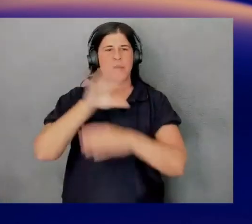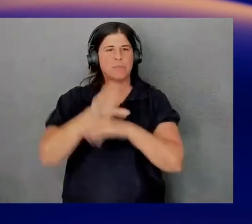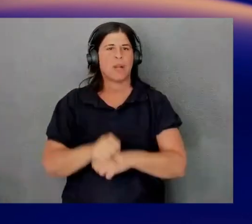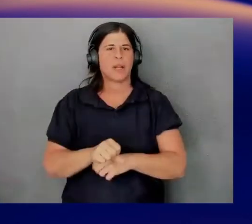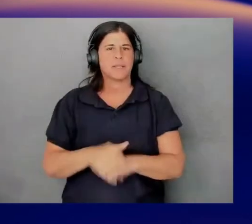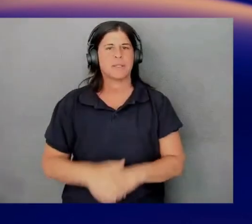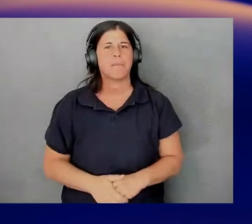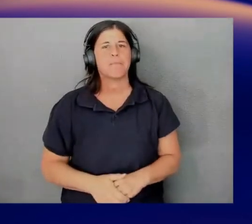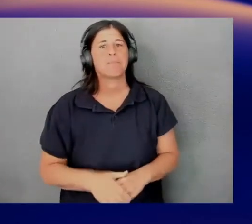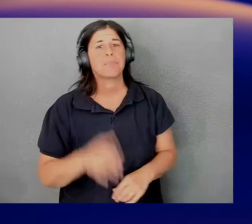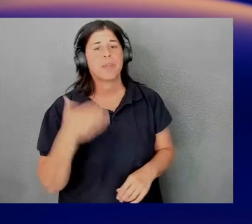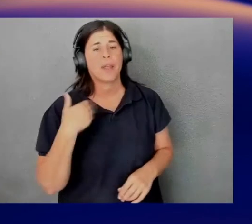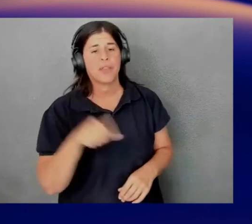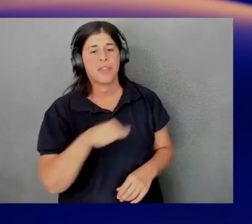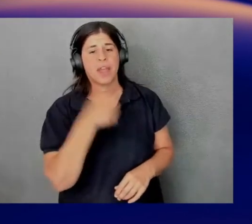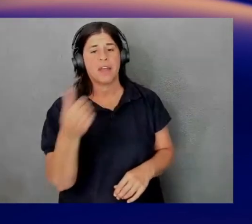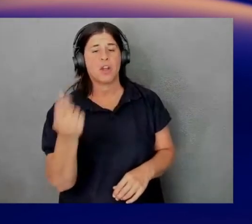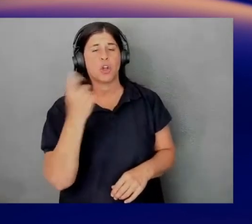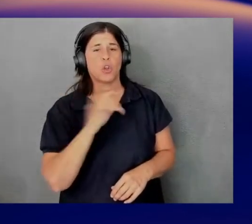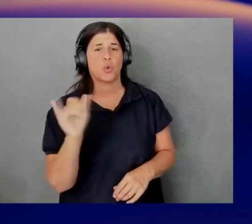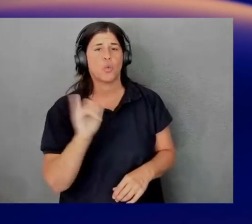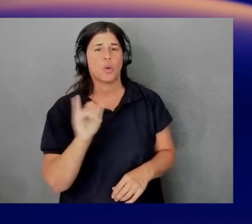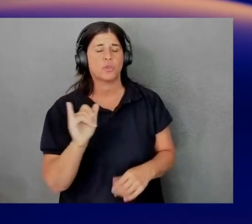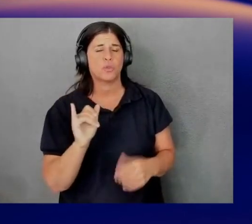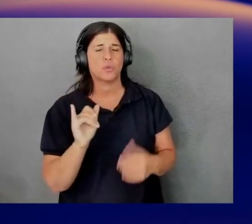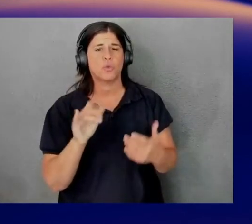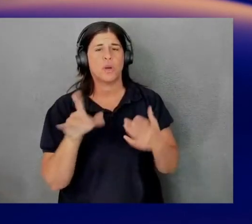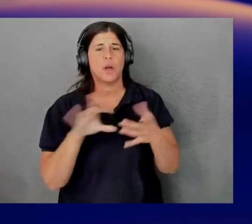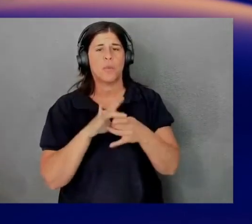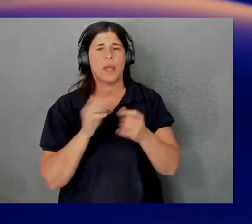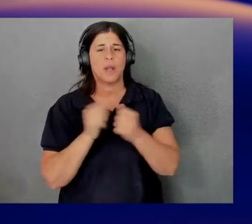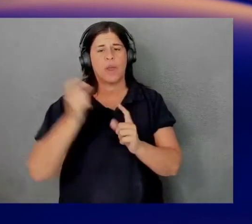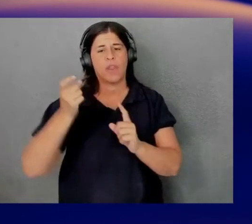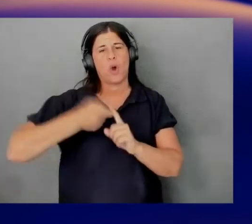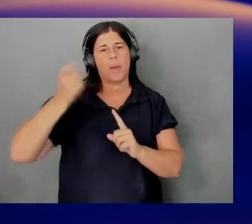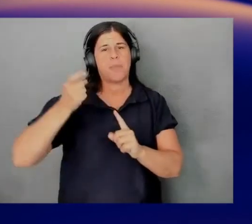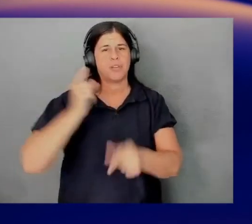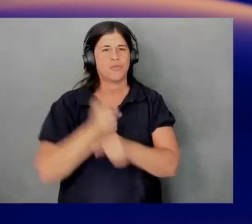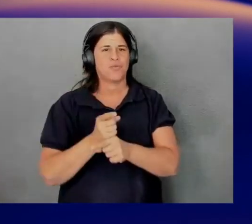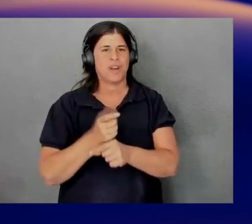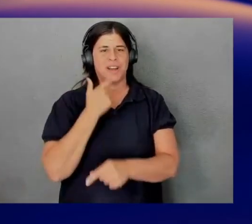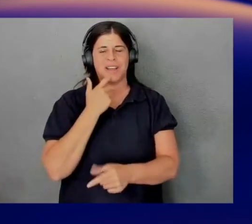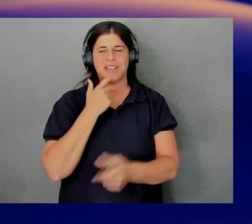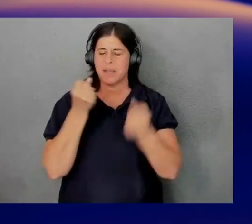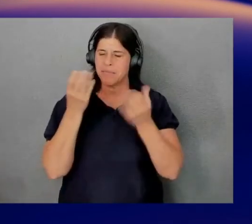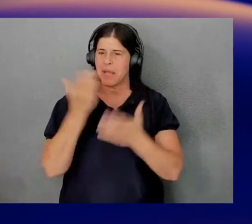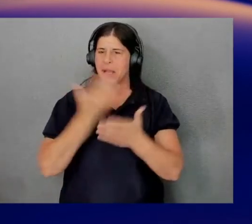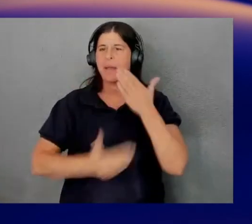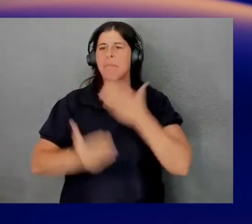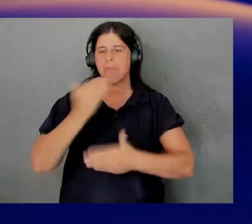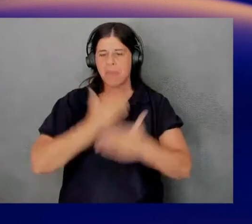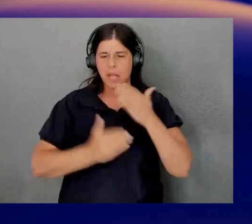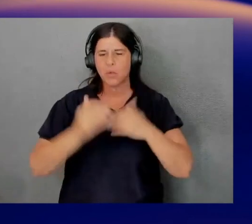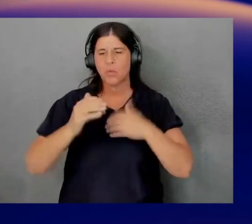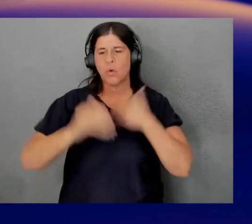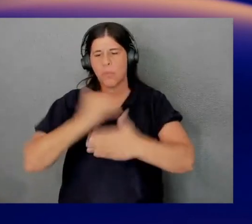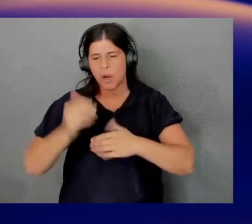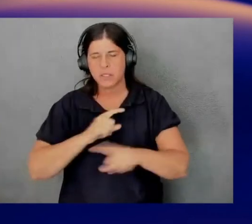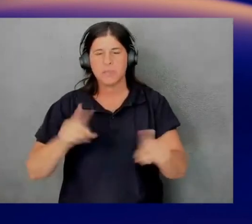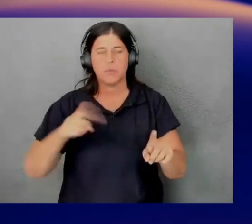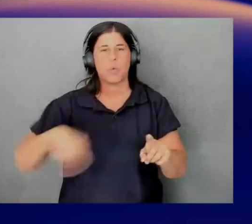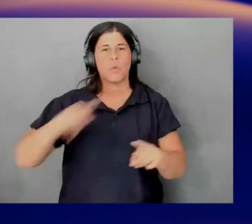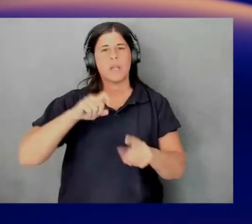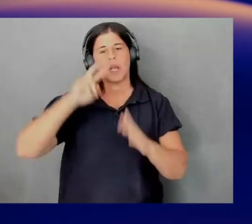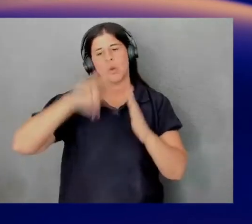There was another common question asked is about automation, right? Yeah. Like, it's a lot of manual process because we just need to read all the